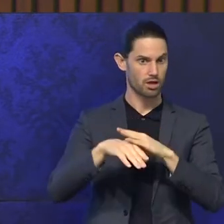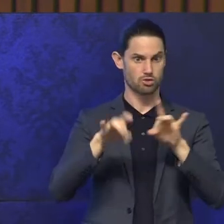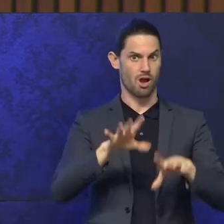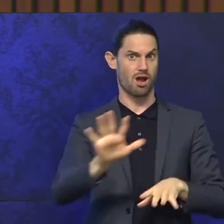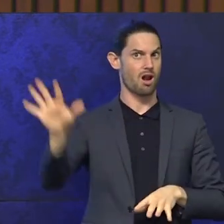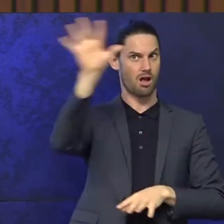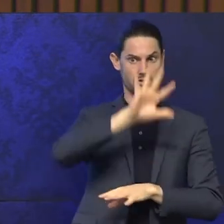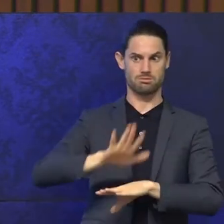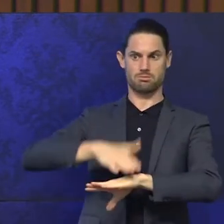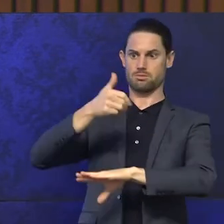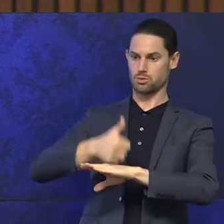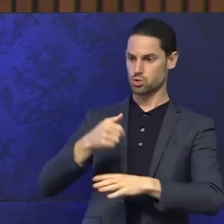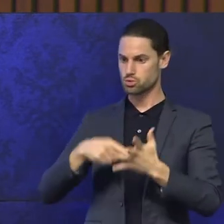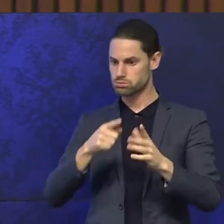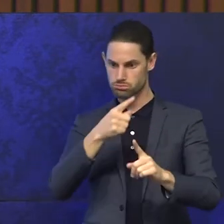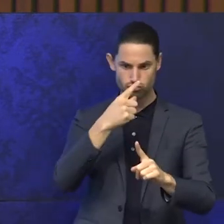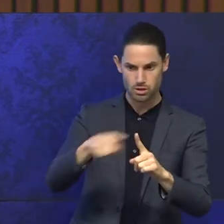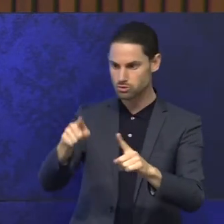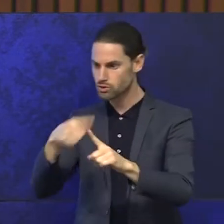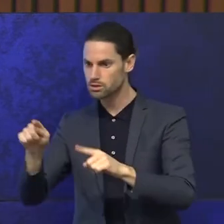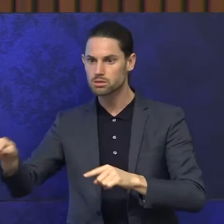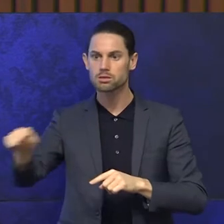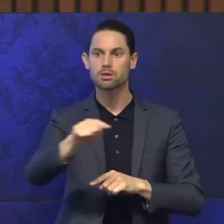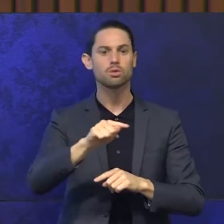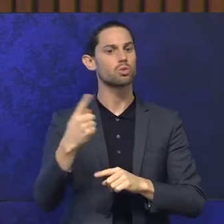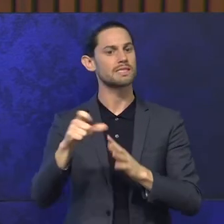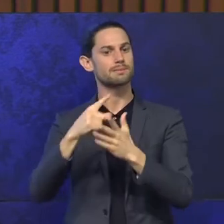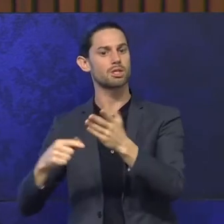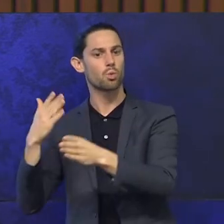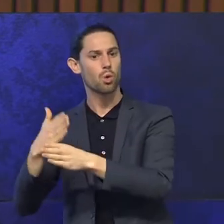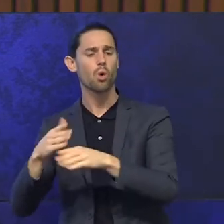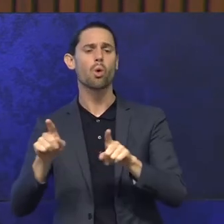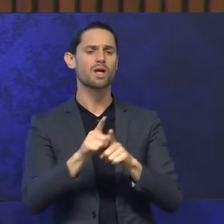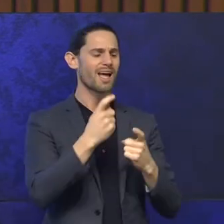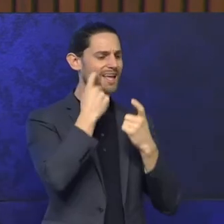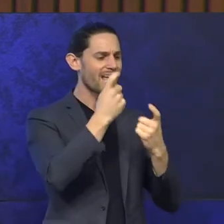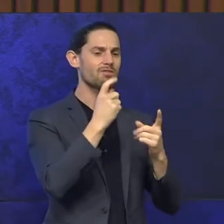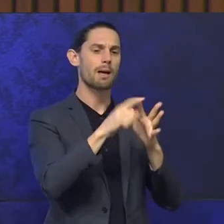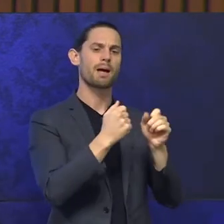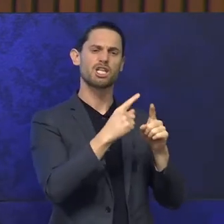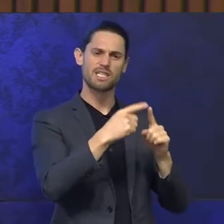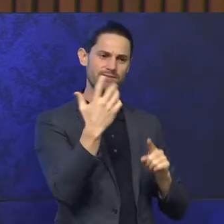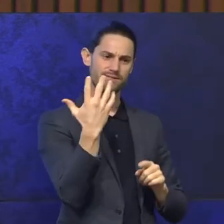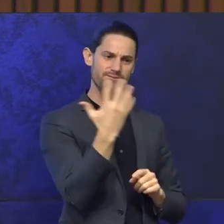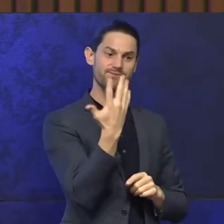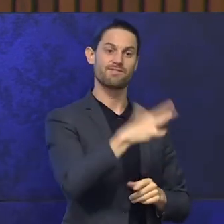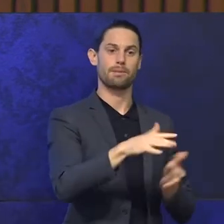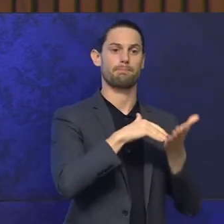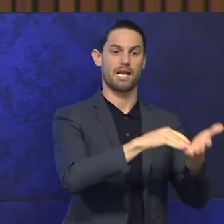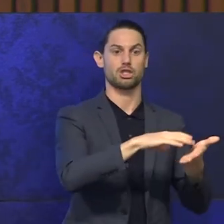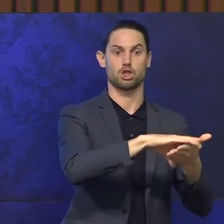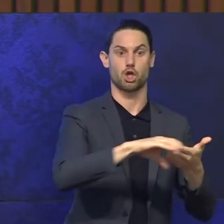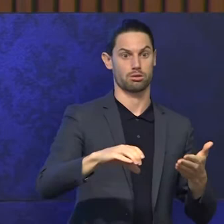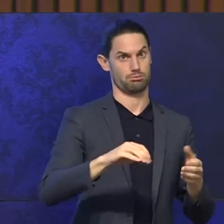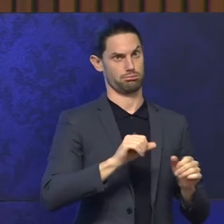of the significance of that workforce and the $50 million carers package just announced the other day is another significant recognition of the work that's done in